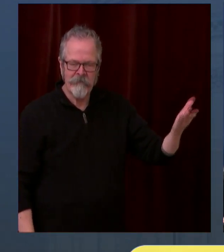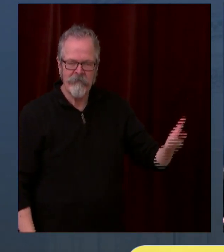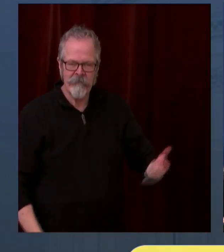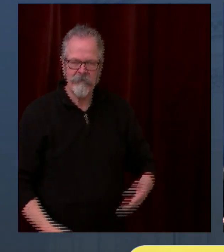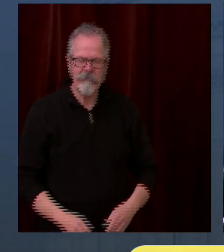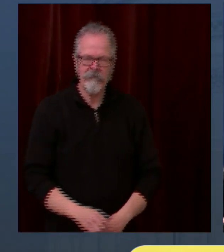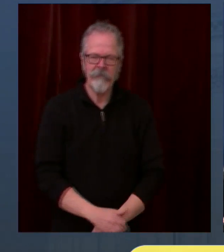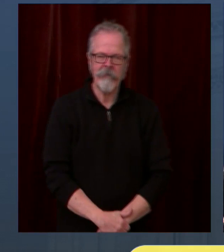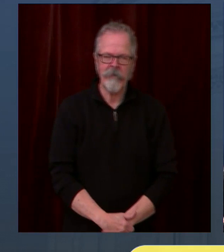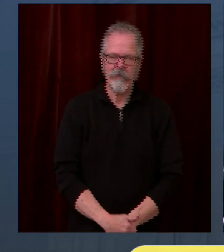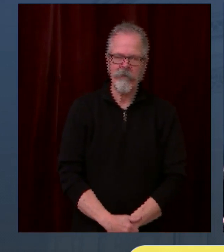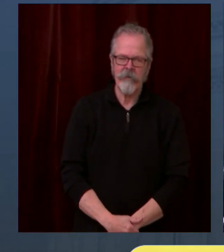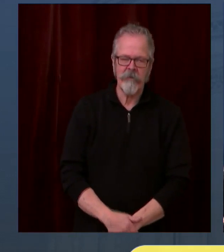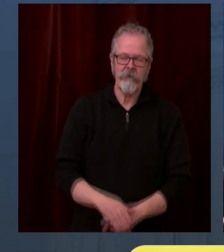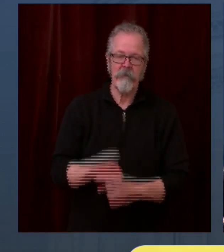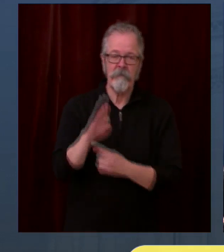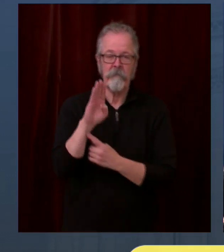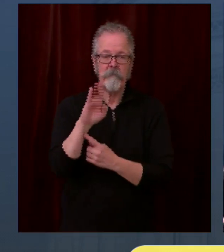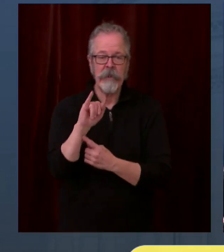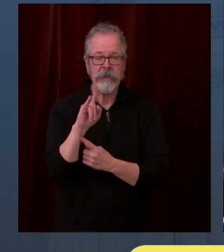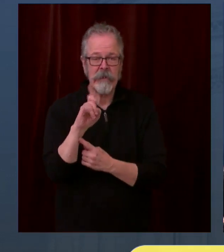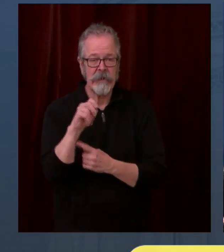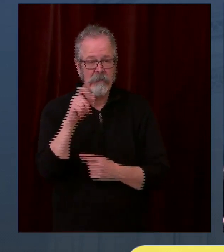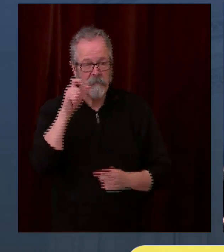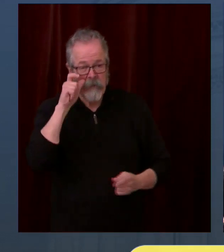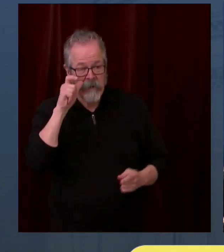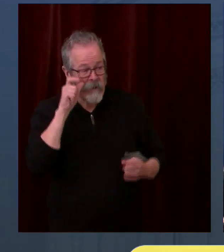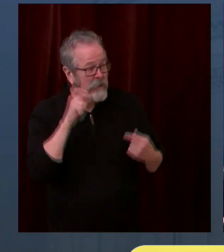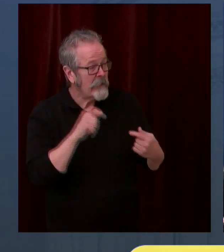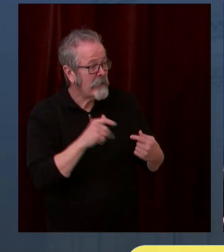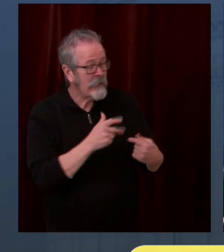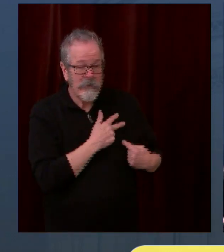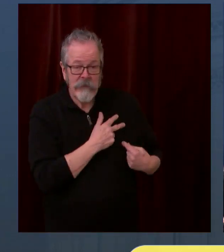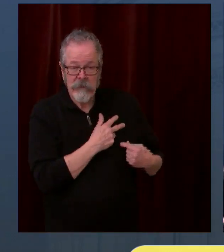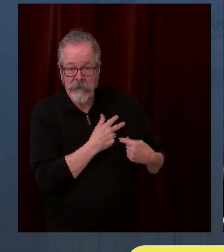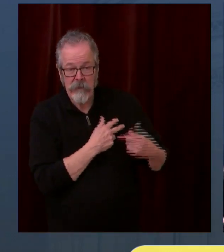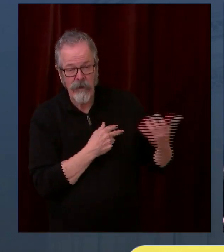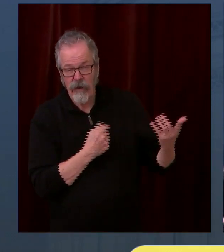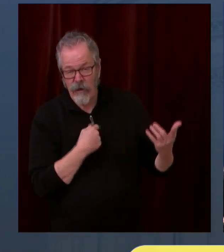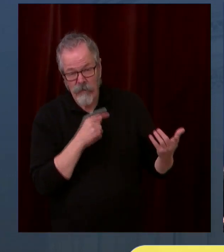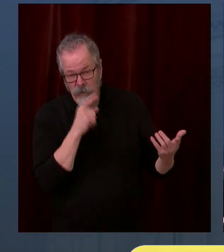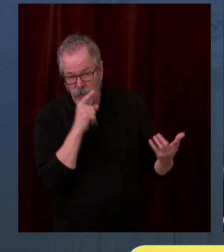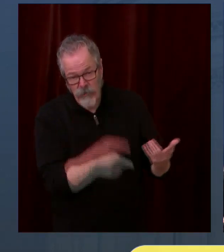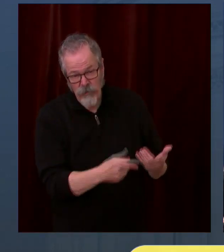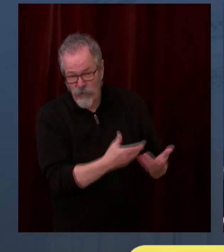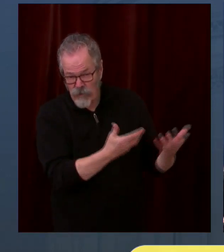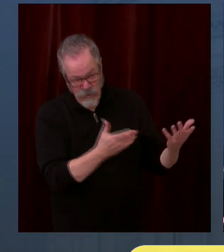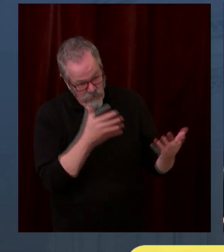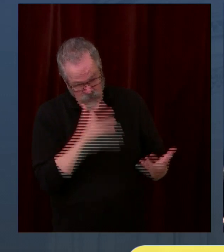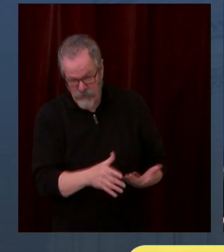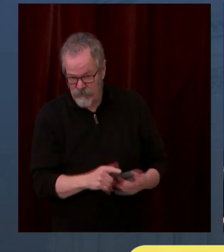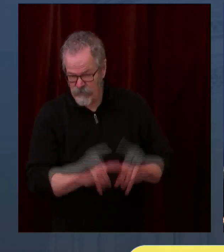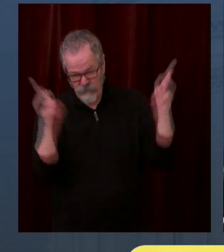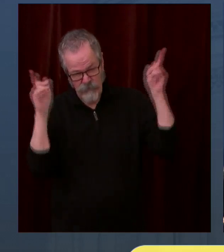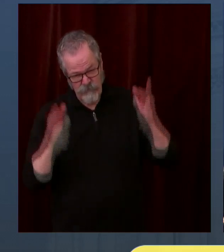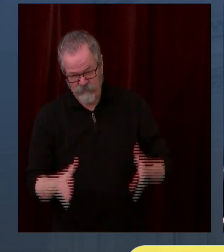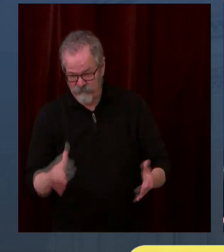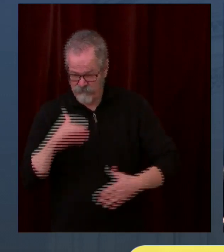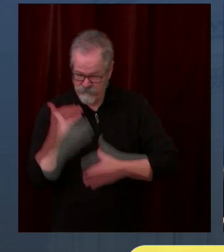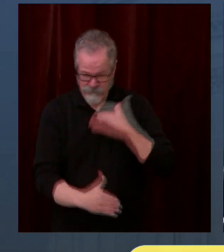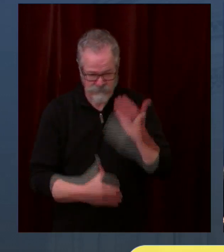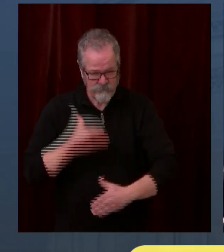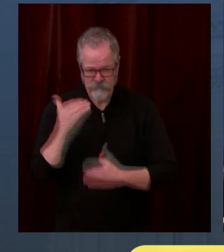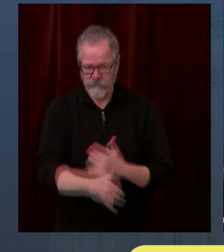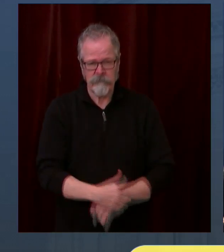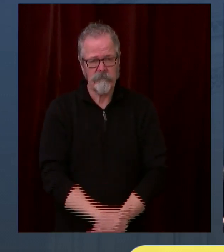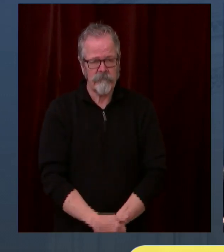that with the Biden administration. So hopefully that will not be replicated. But in answer to your question, I believe we should have high confidence that